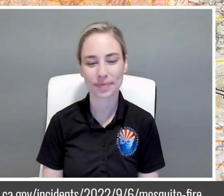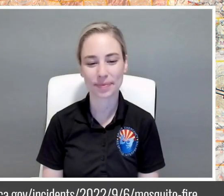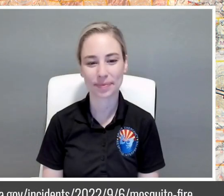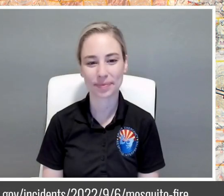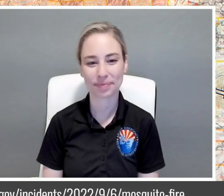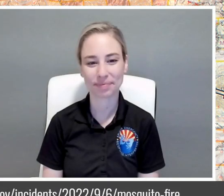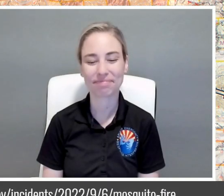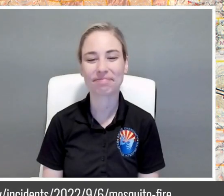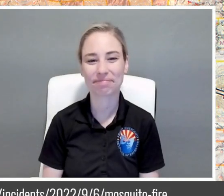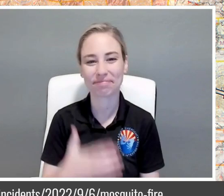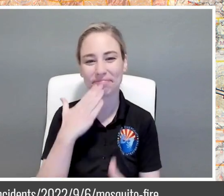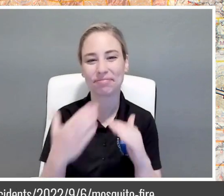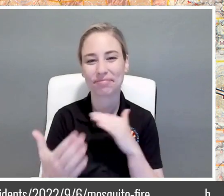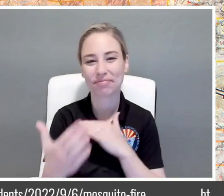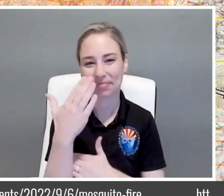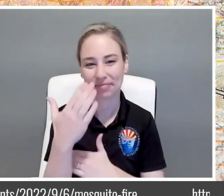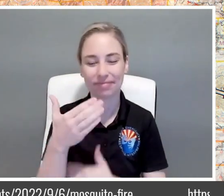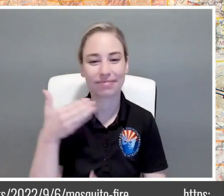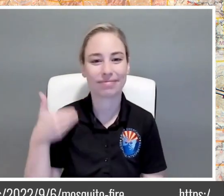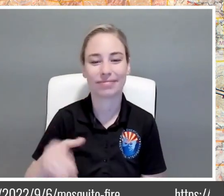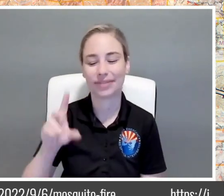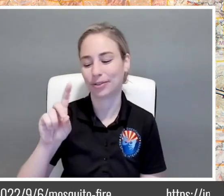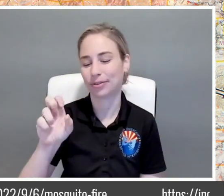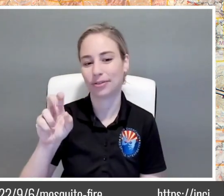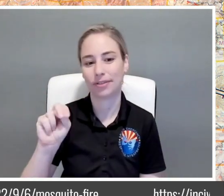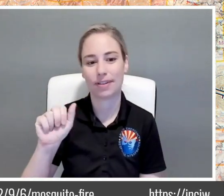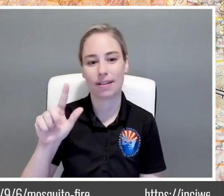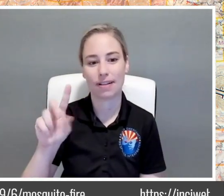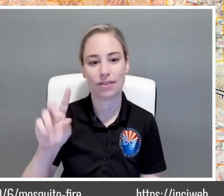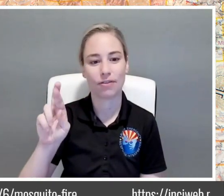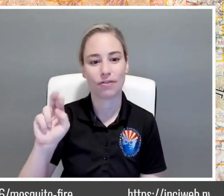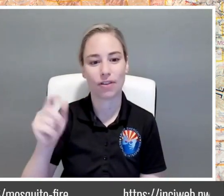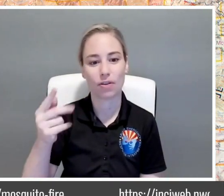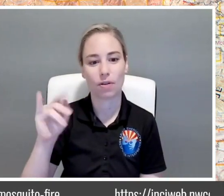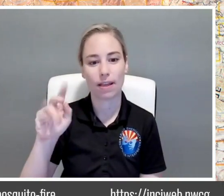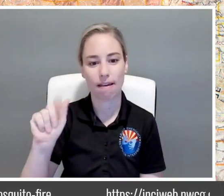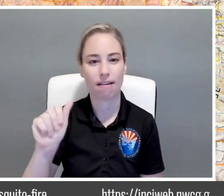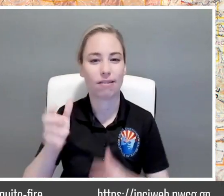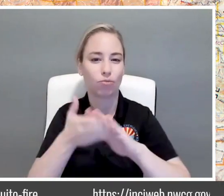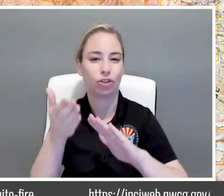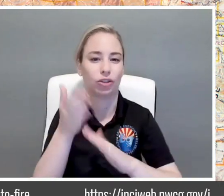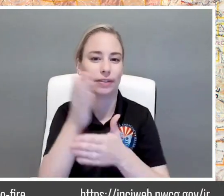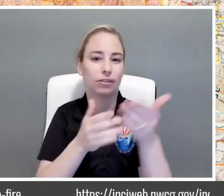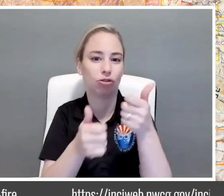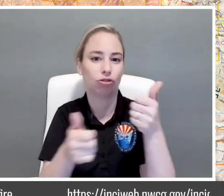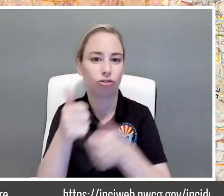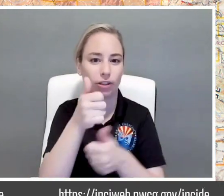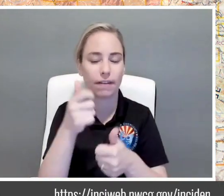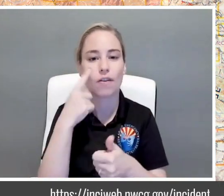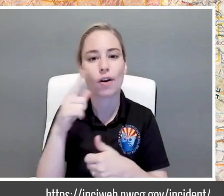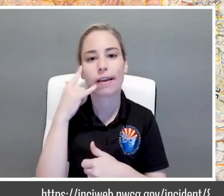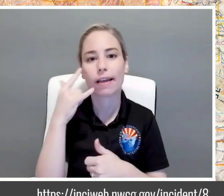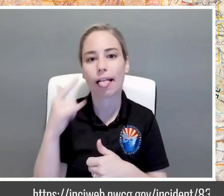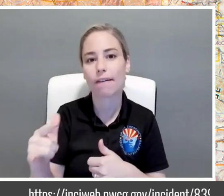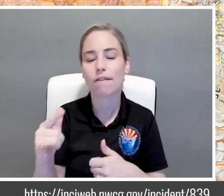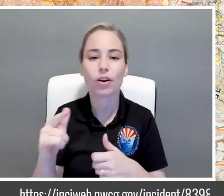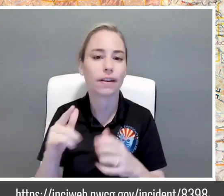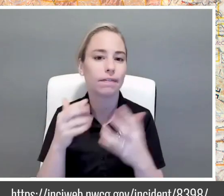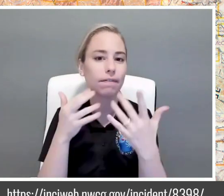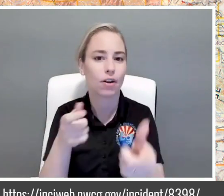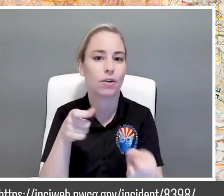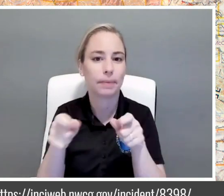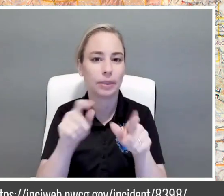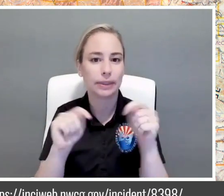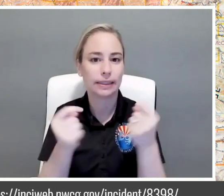All right good morning everybody my name is Donald Fuglia I'm an operation section chief here with California interagency incident management team five